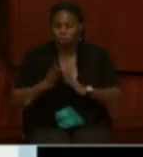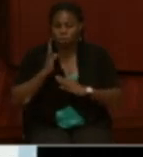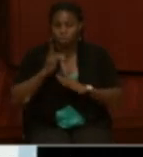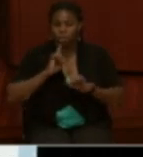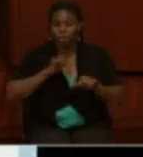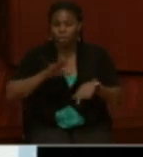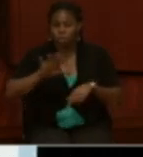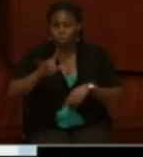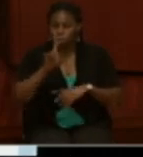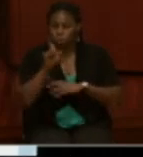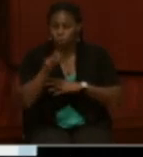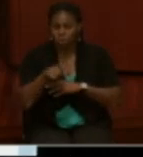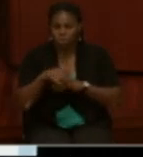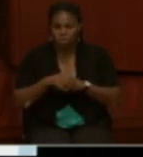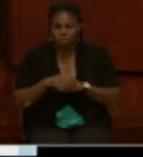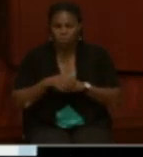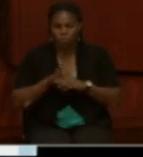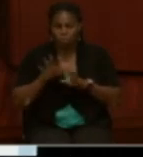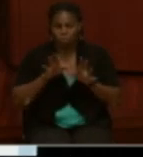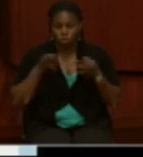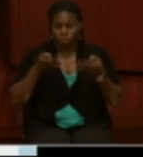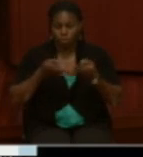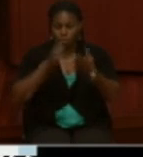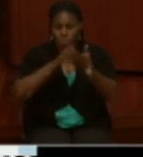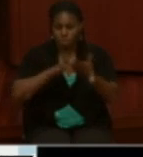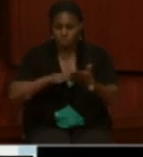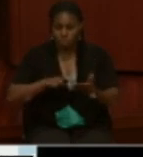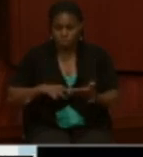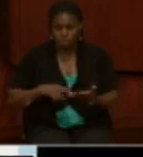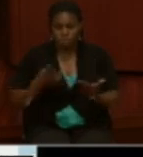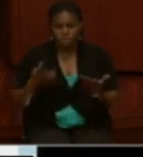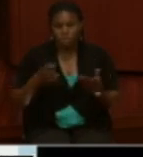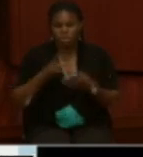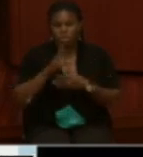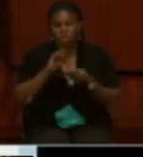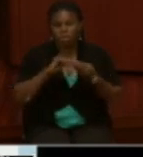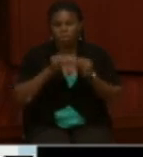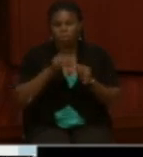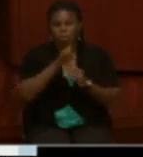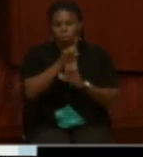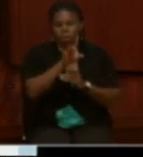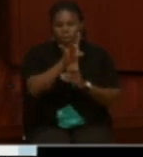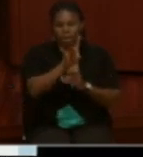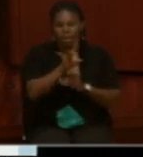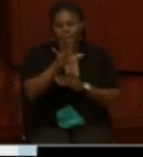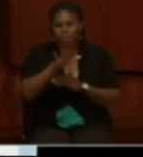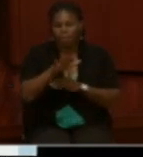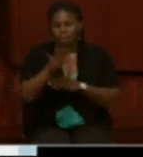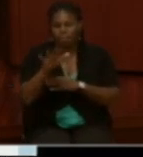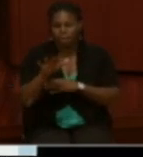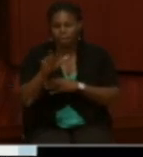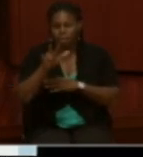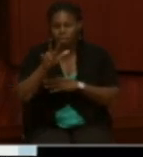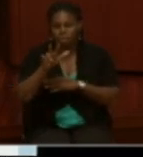questions on your family research. That toll free number is 1-855